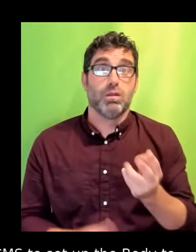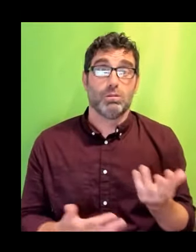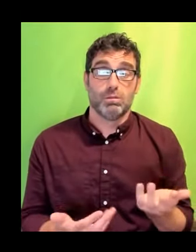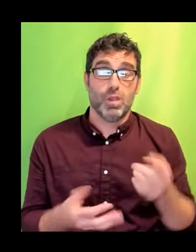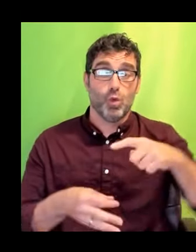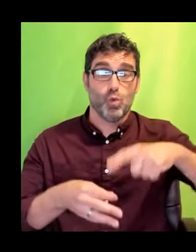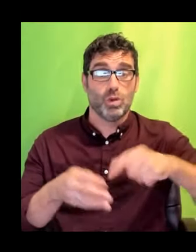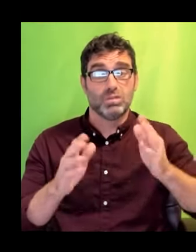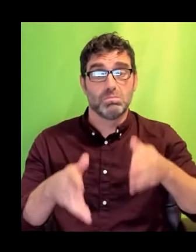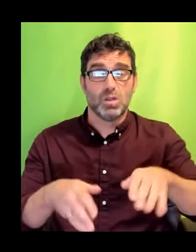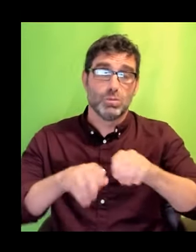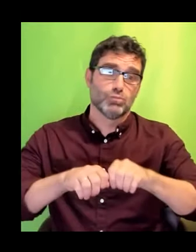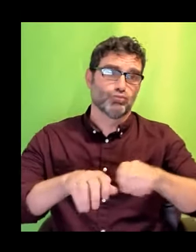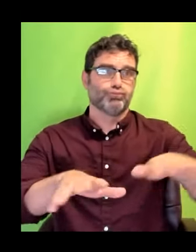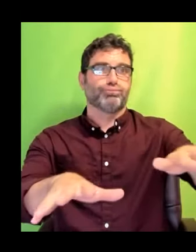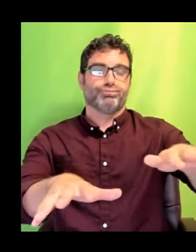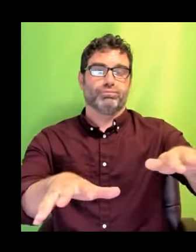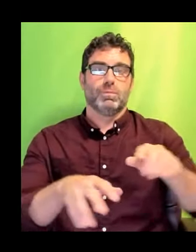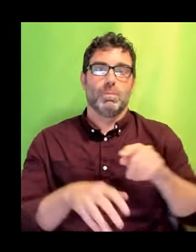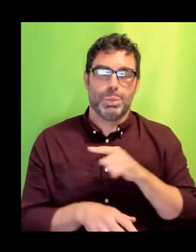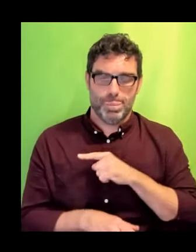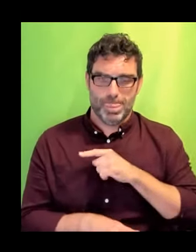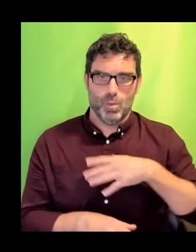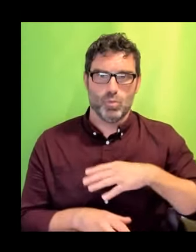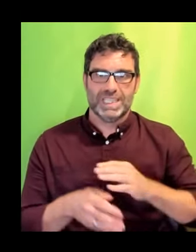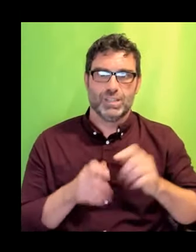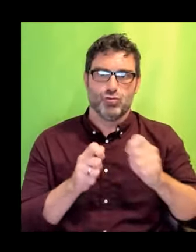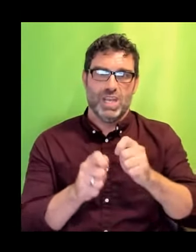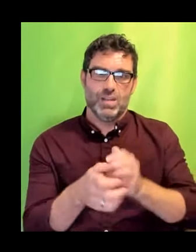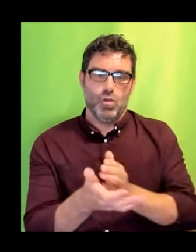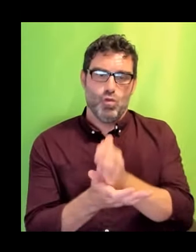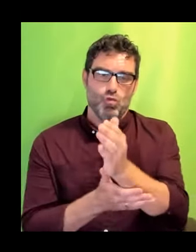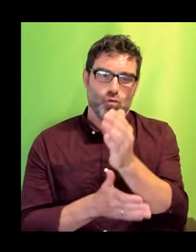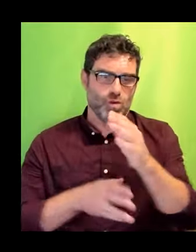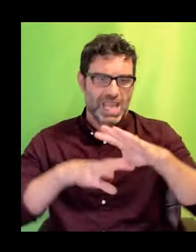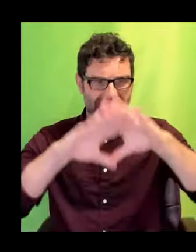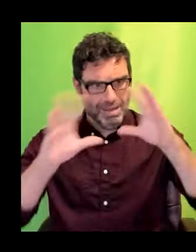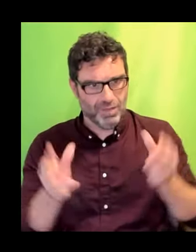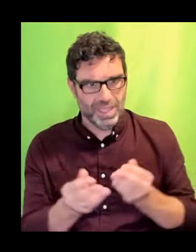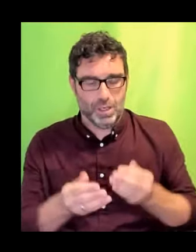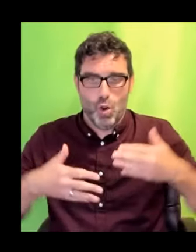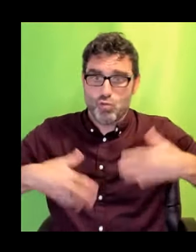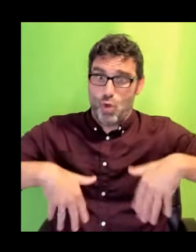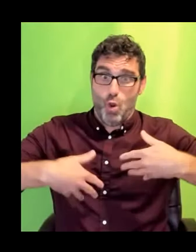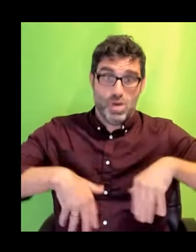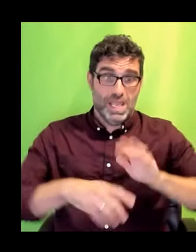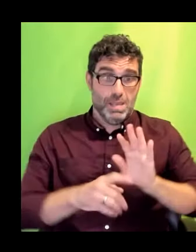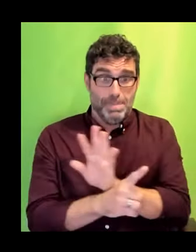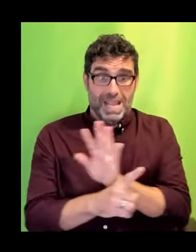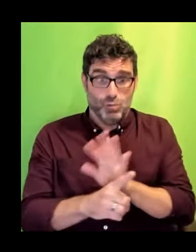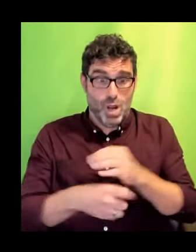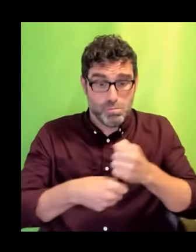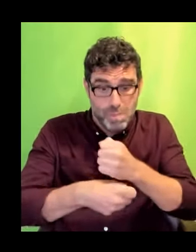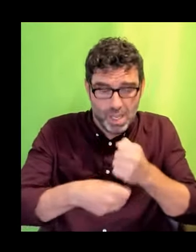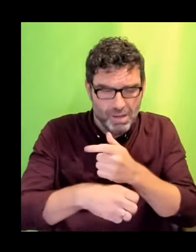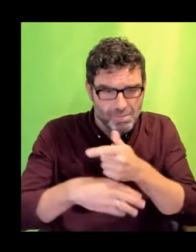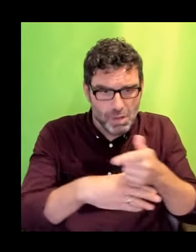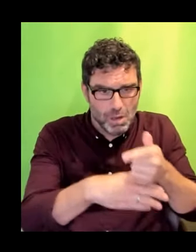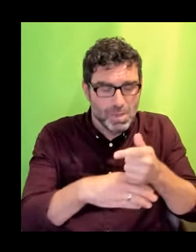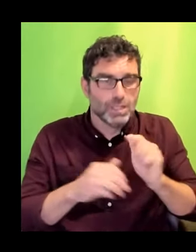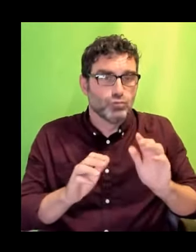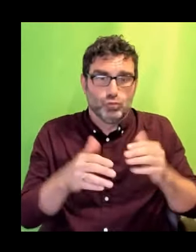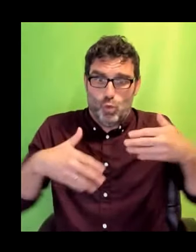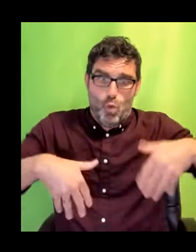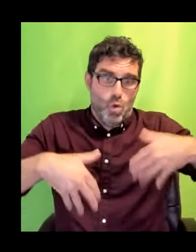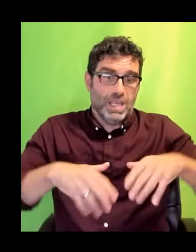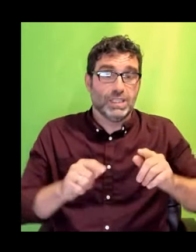change is required throughout our sector, not just in the making portion. Crucially, it also needs to be in drama schools and training institutions.